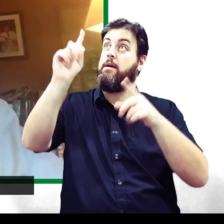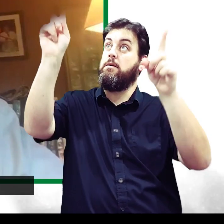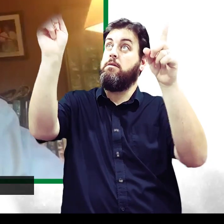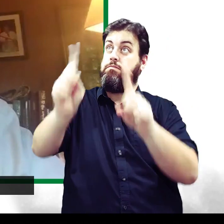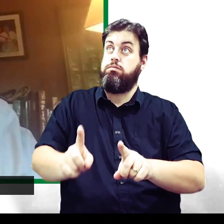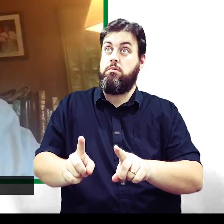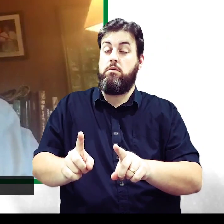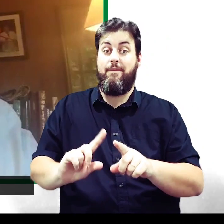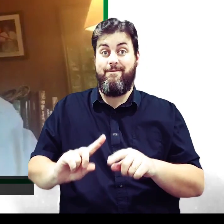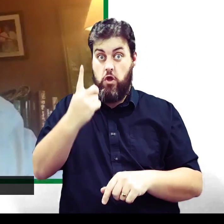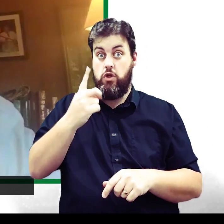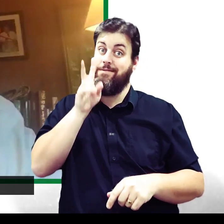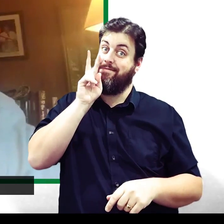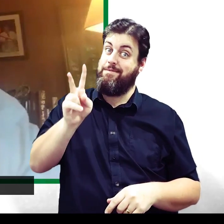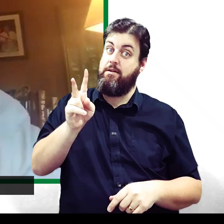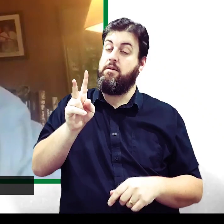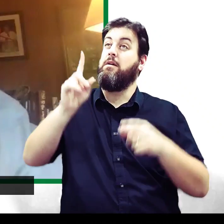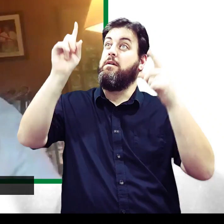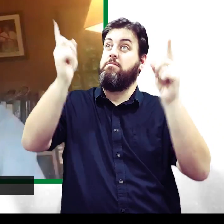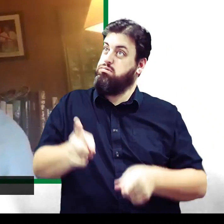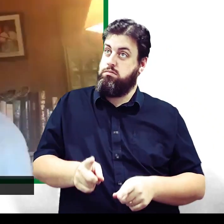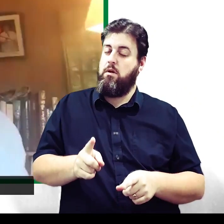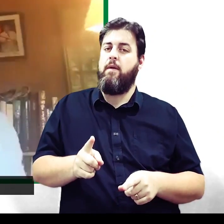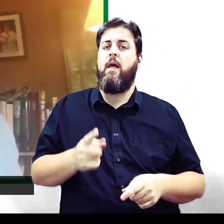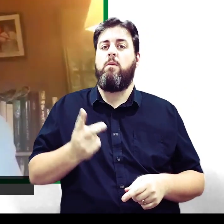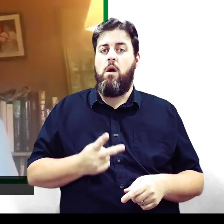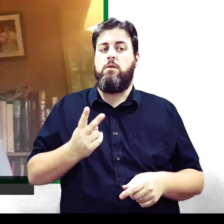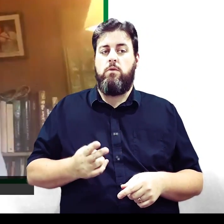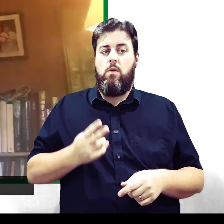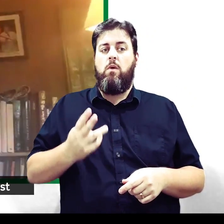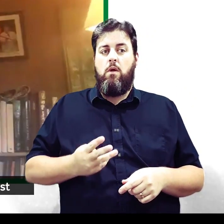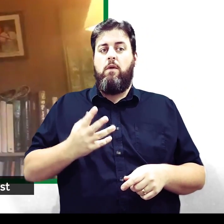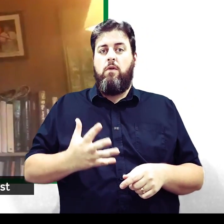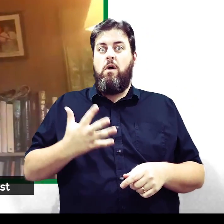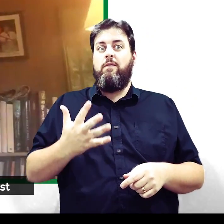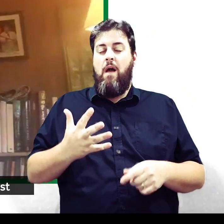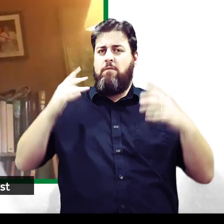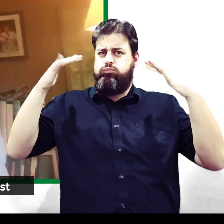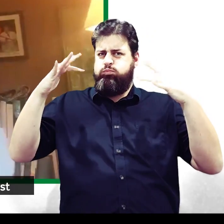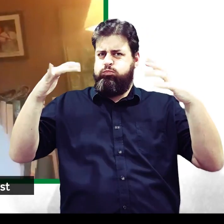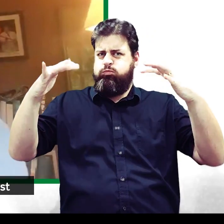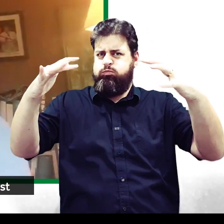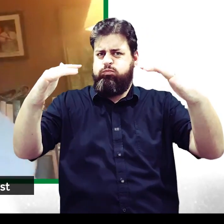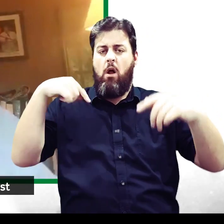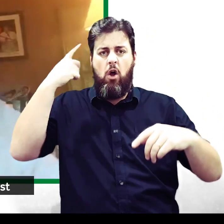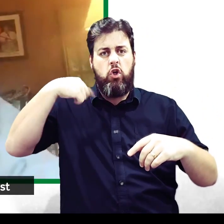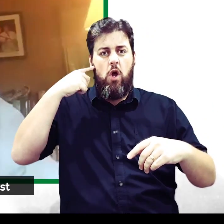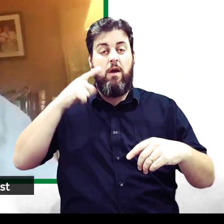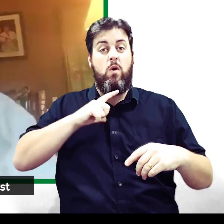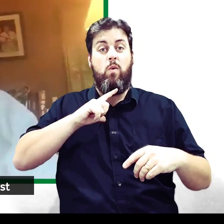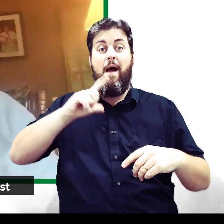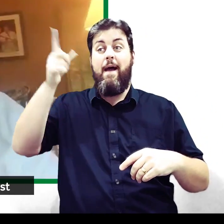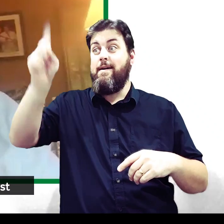you see the spark. You see the spark first, the lightning, and then a second or five or 10 seconds later, you hear the noise,